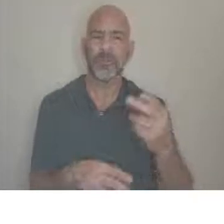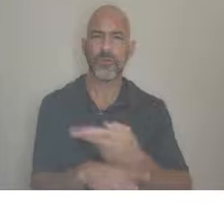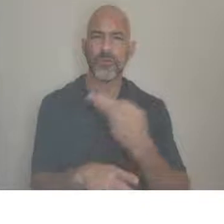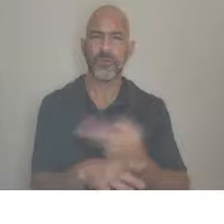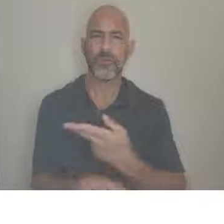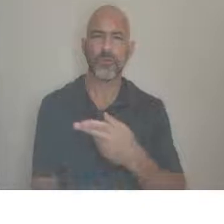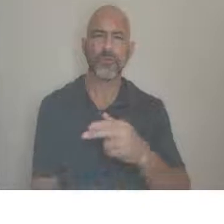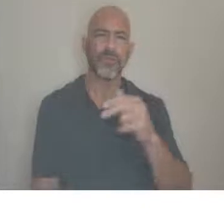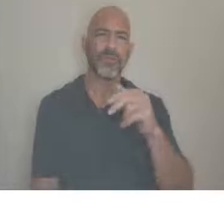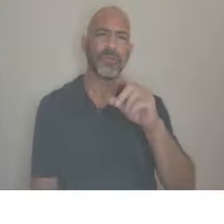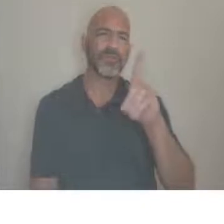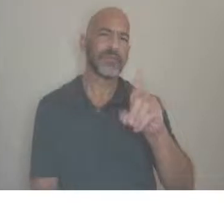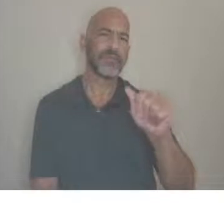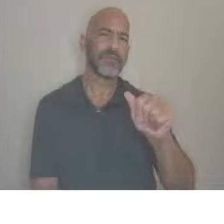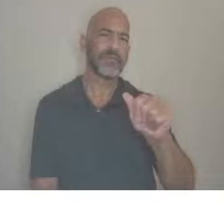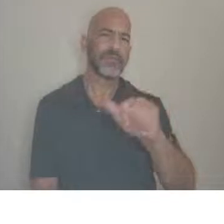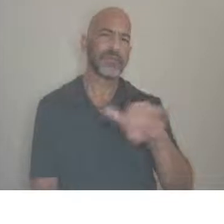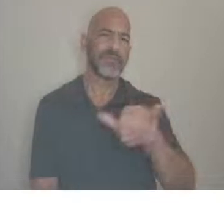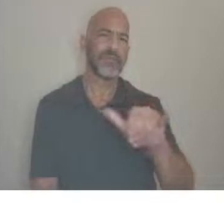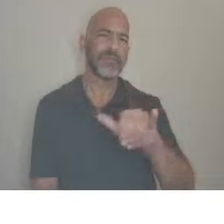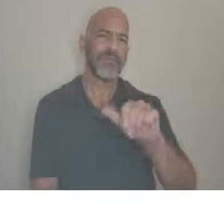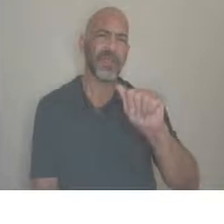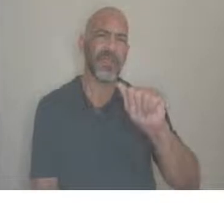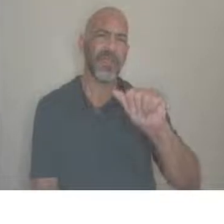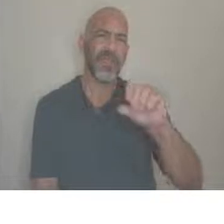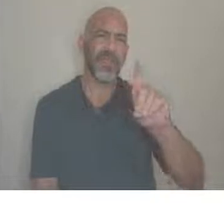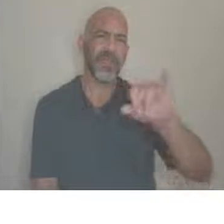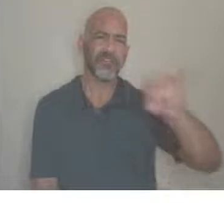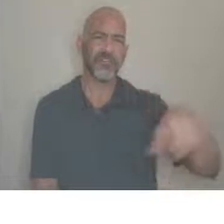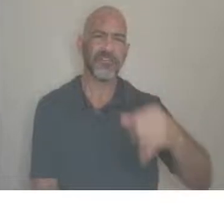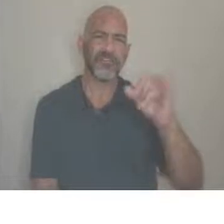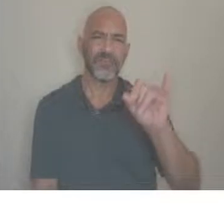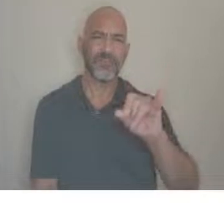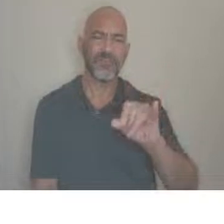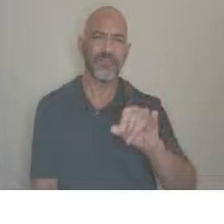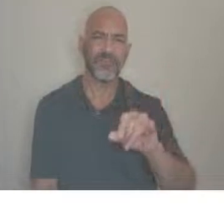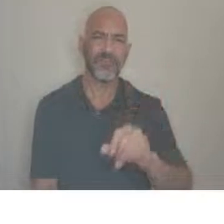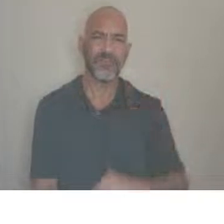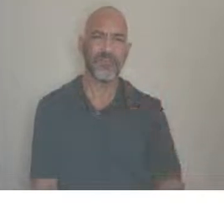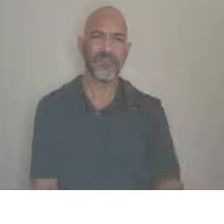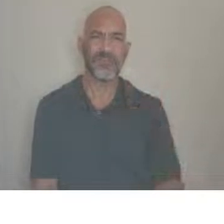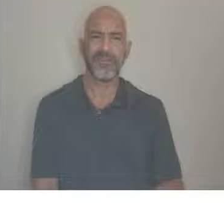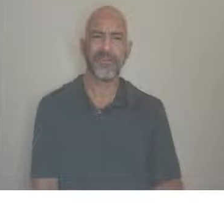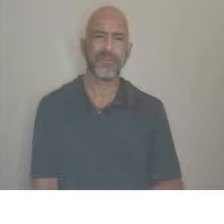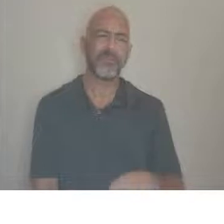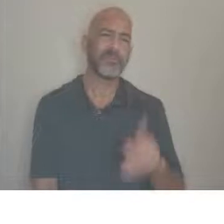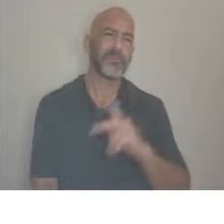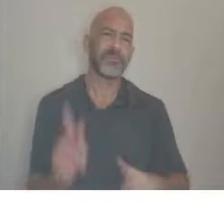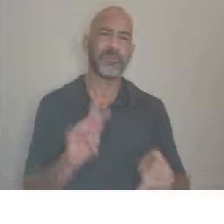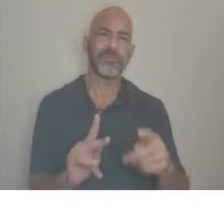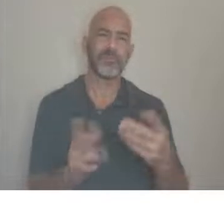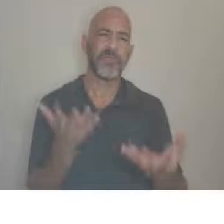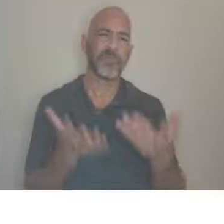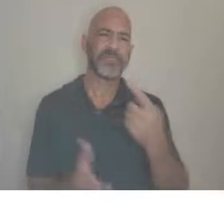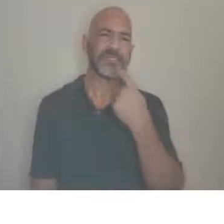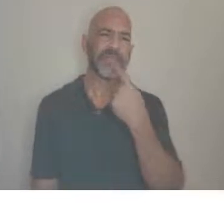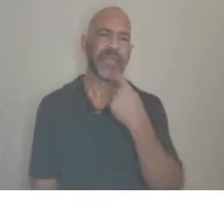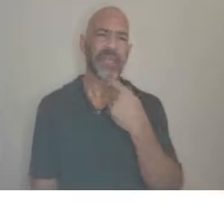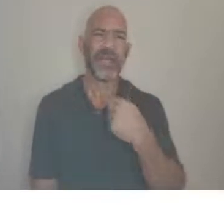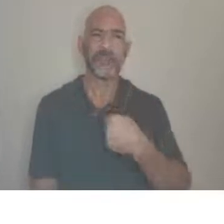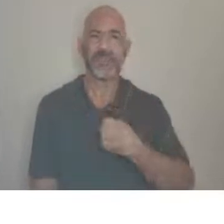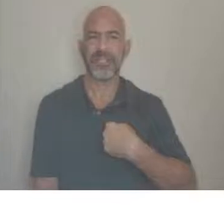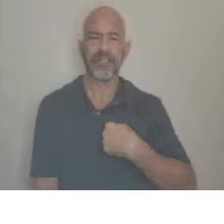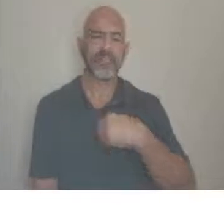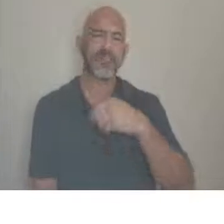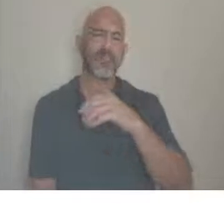lot of times you'll hear people say things like, I'm so OCD about that. Or I'm so ADD about